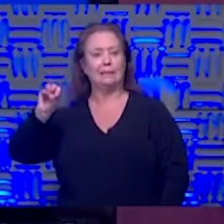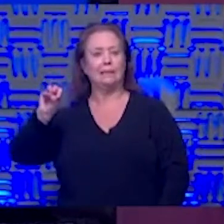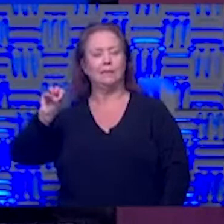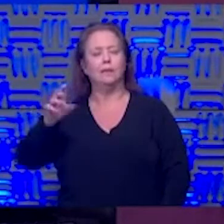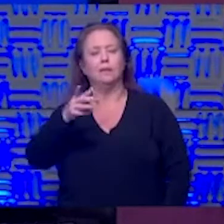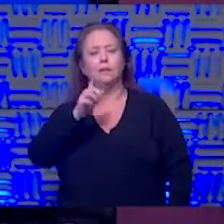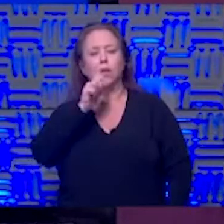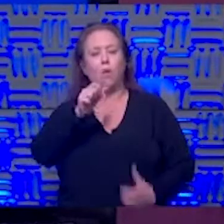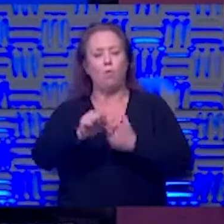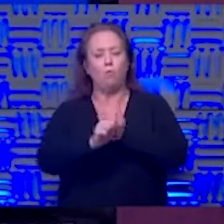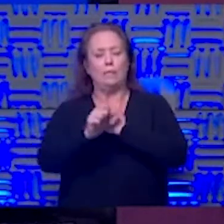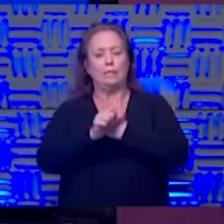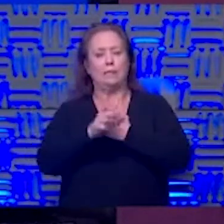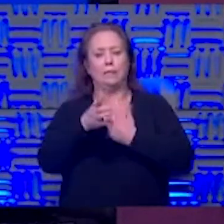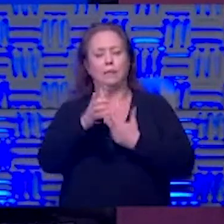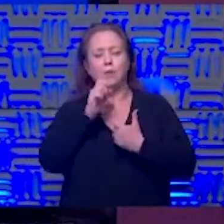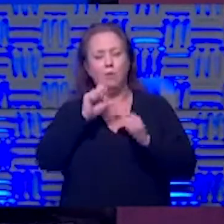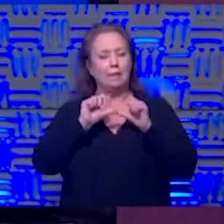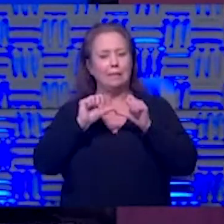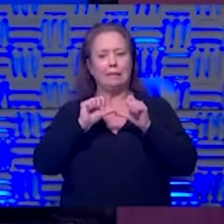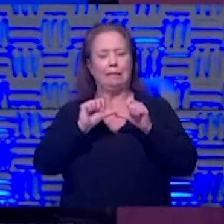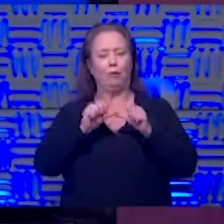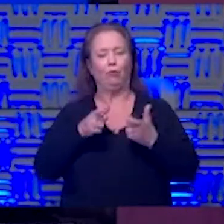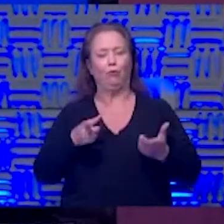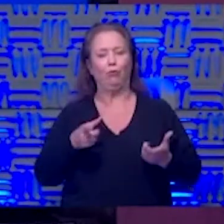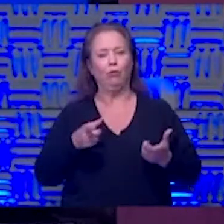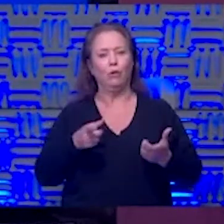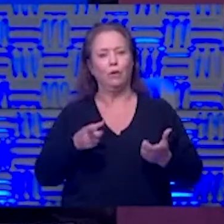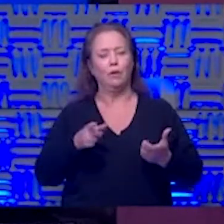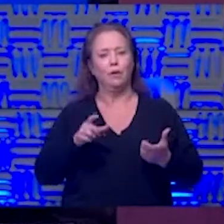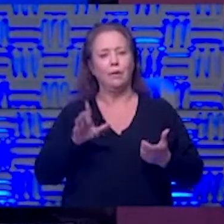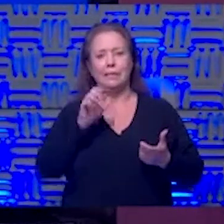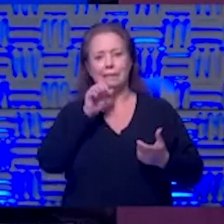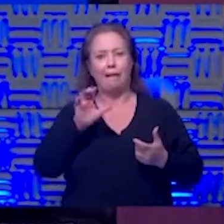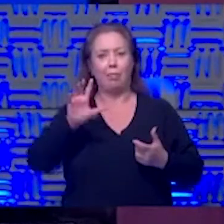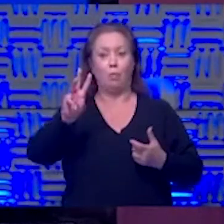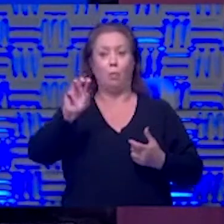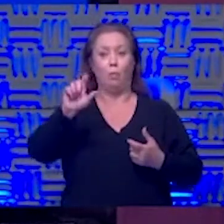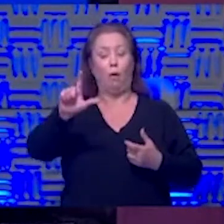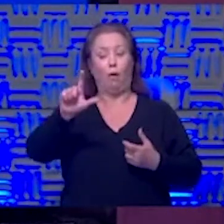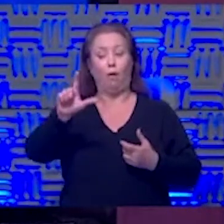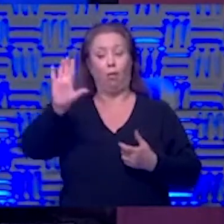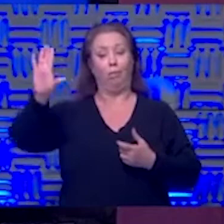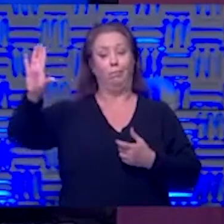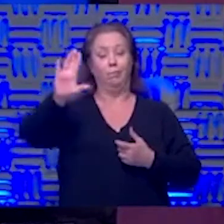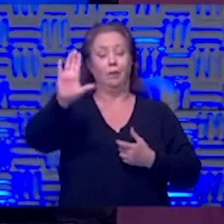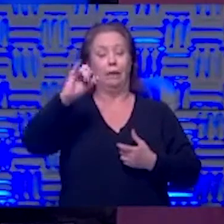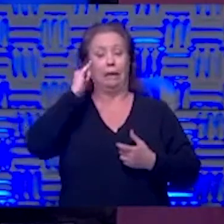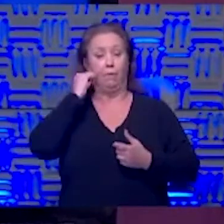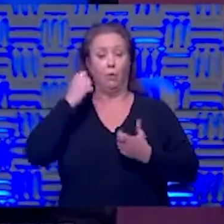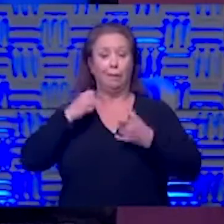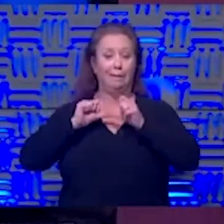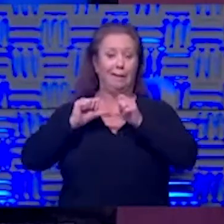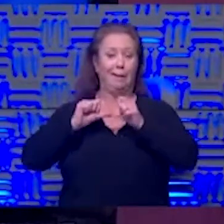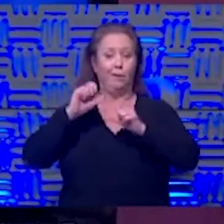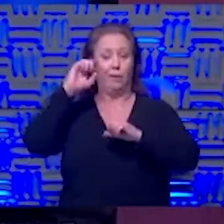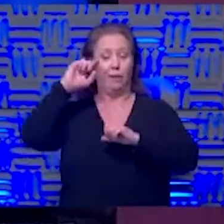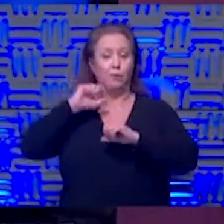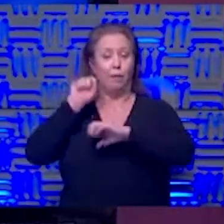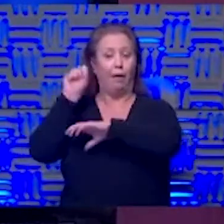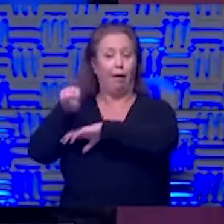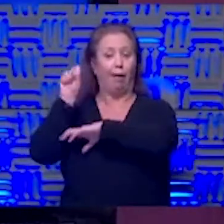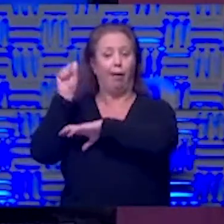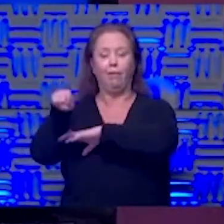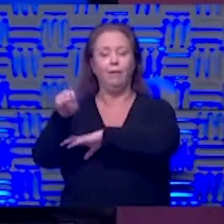gamble don't keep hitting your head on the wall because it's not the wall's fault that it hurts you can control the spread